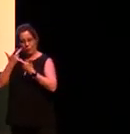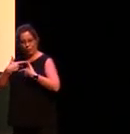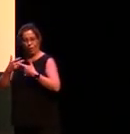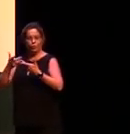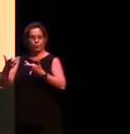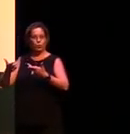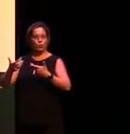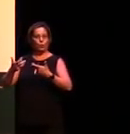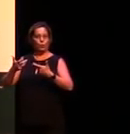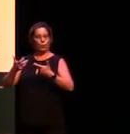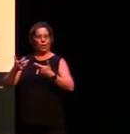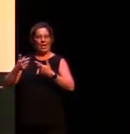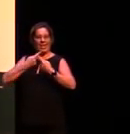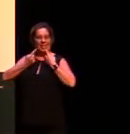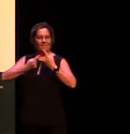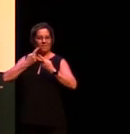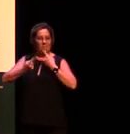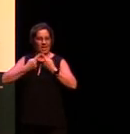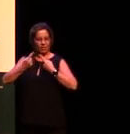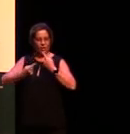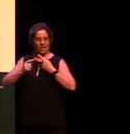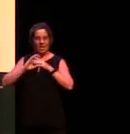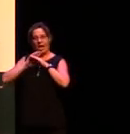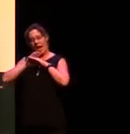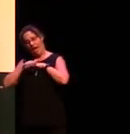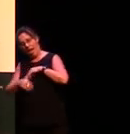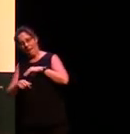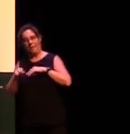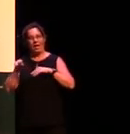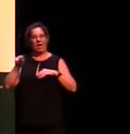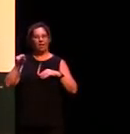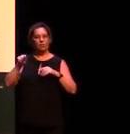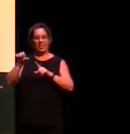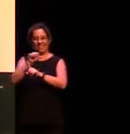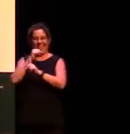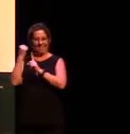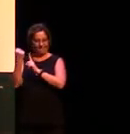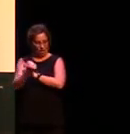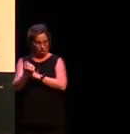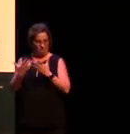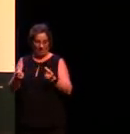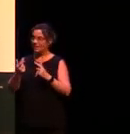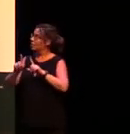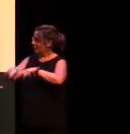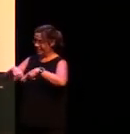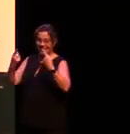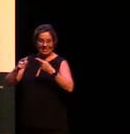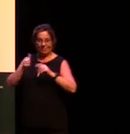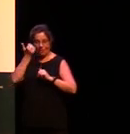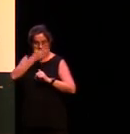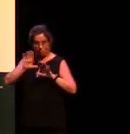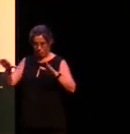environment tied up in the word itself so here's an example from Martial the word Miwengi